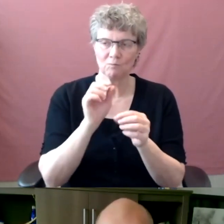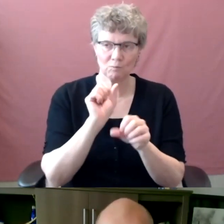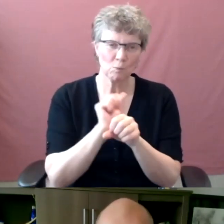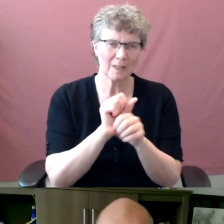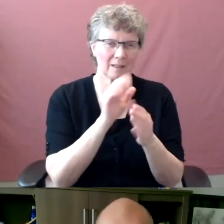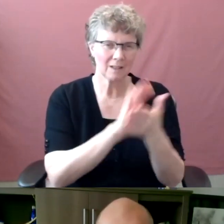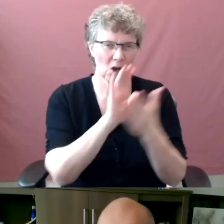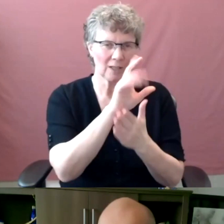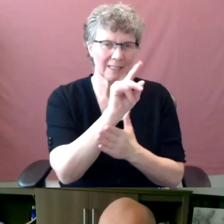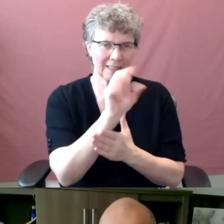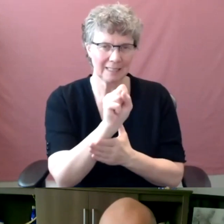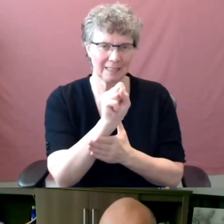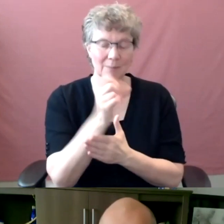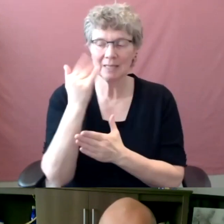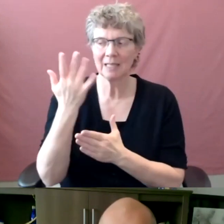they, um, they sort of got delayed.